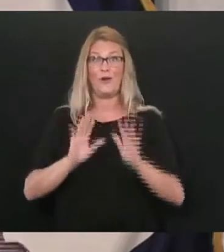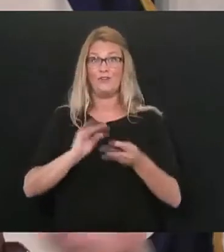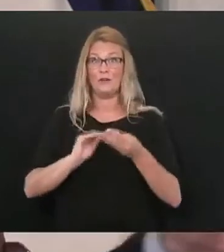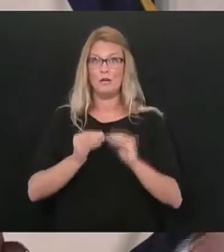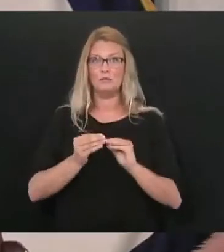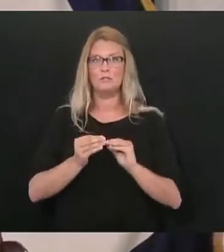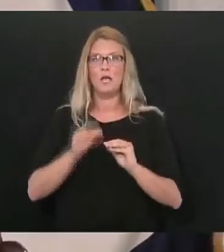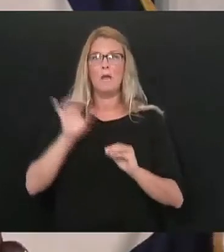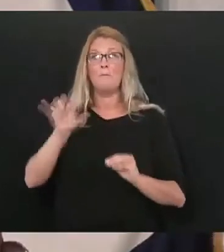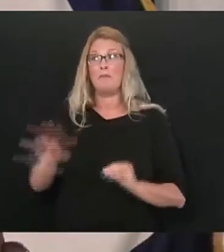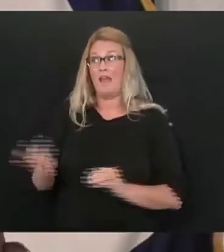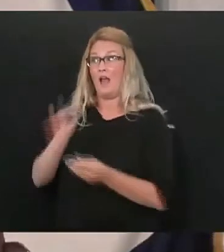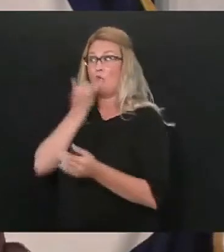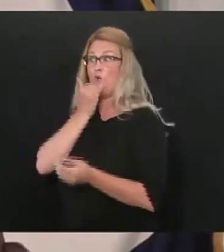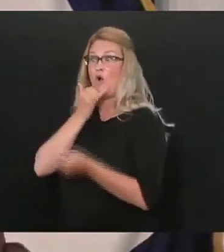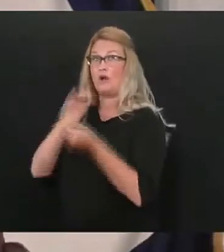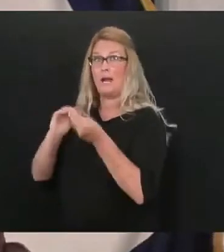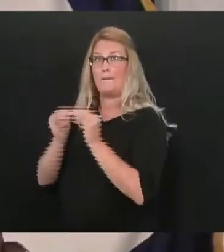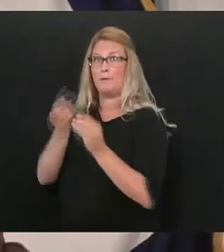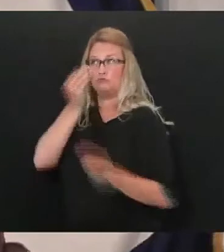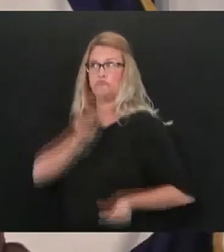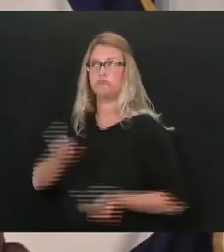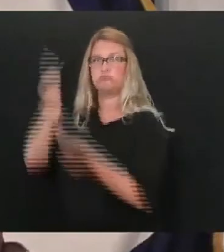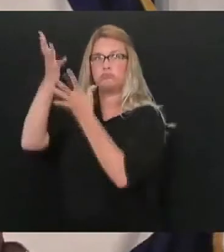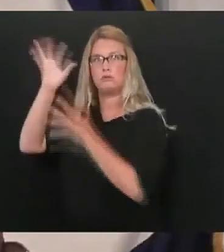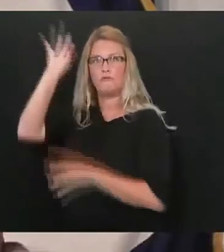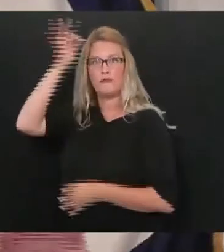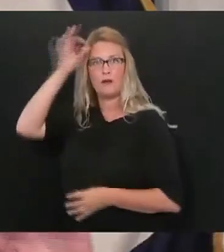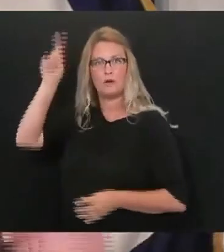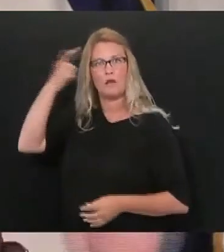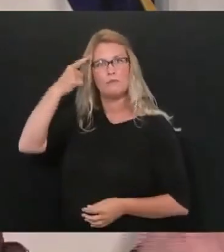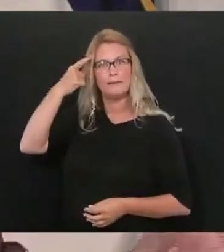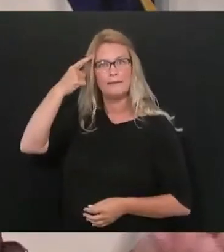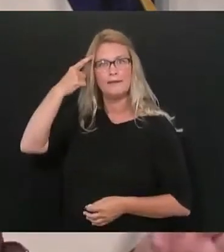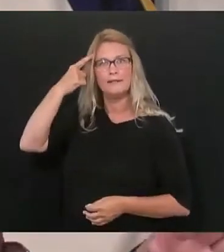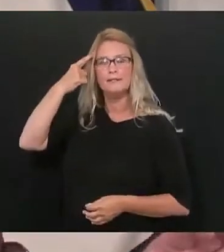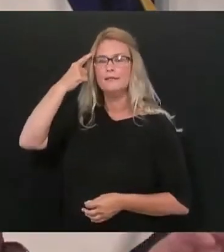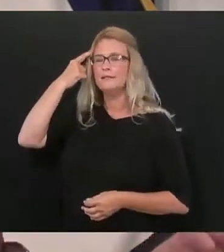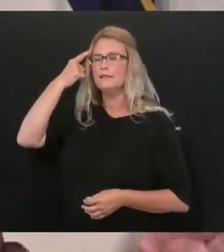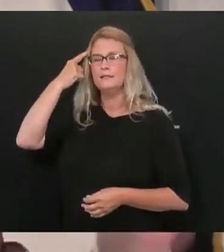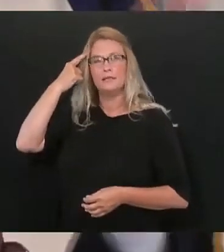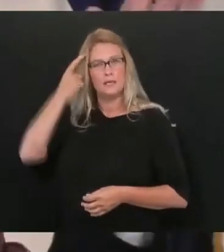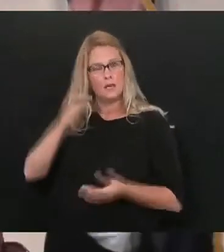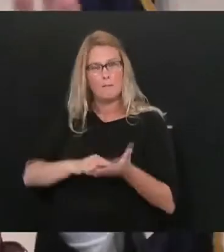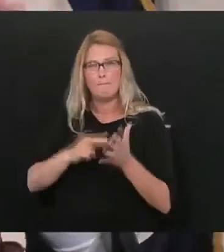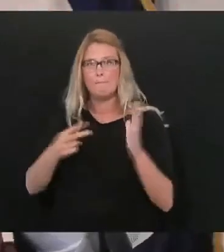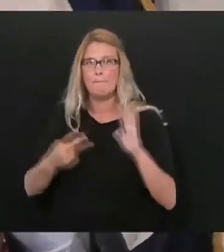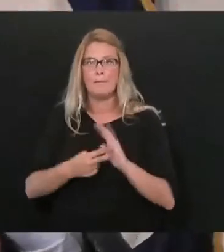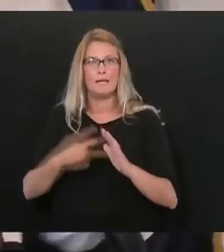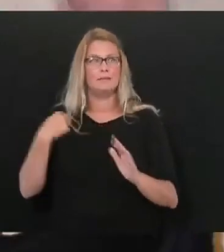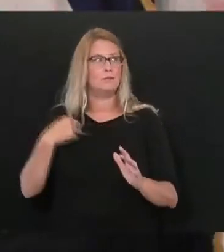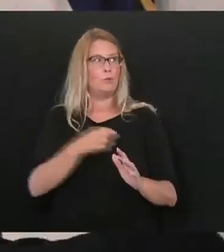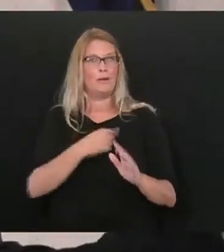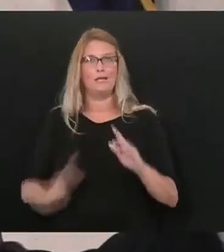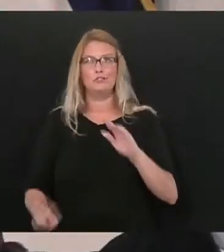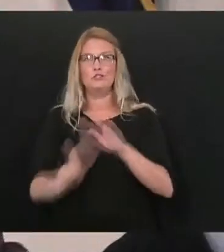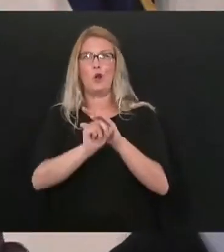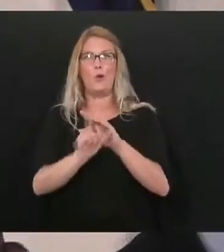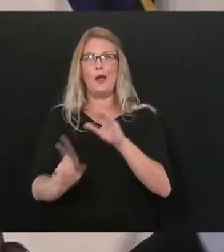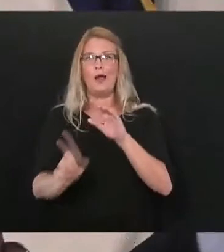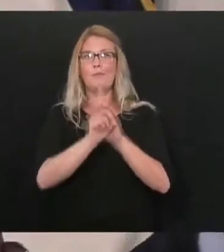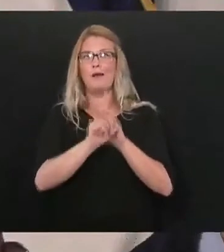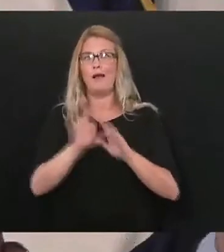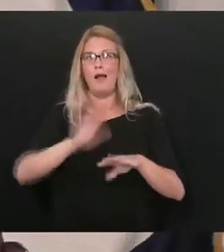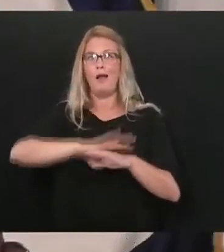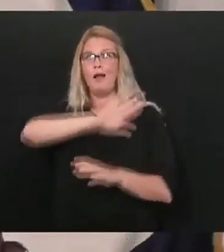inputted directly to the federal government and and and and really and truly then we're showing up on every news broadcast